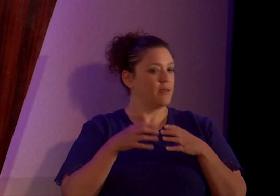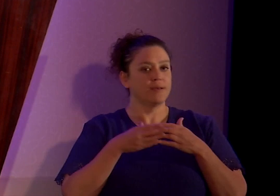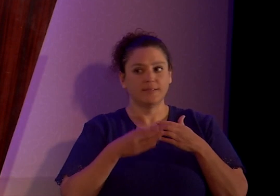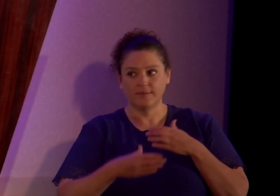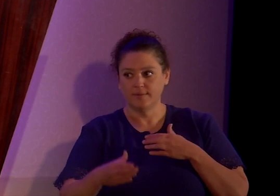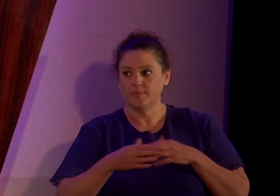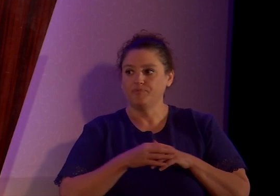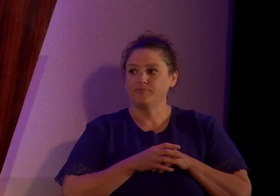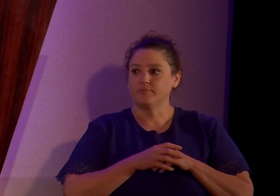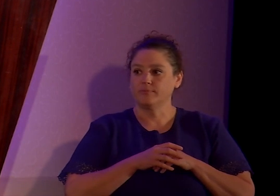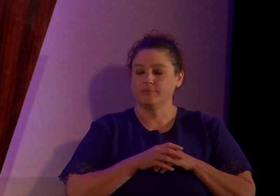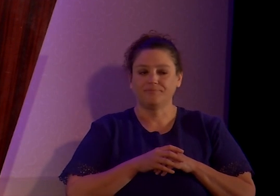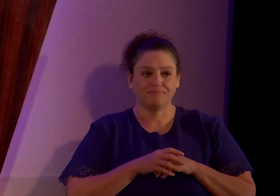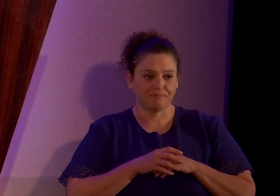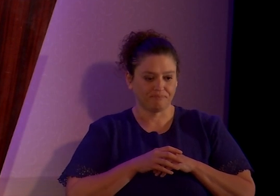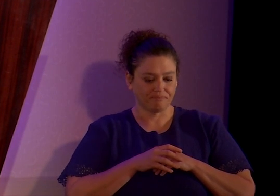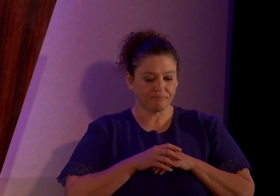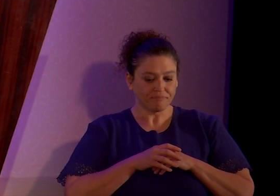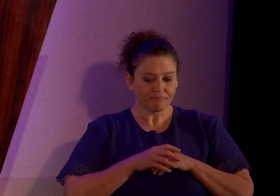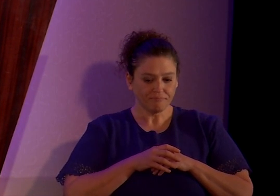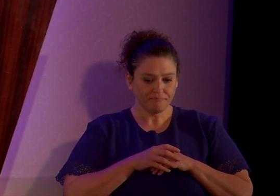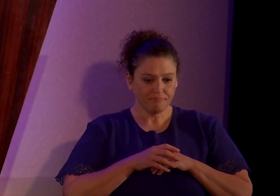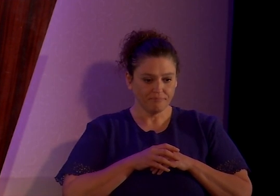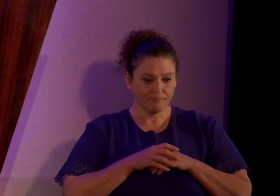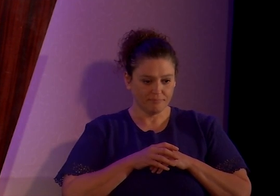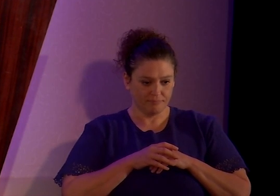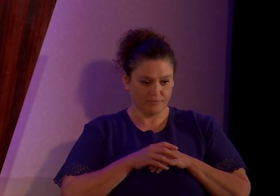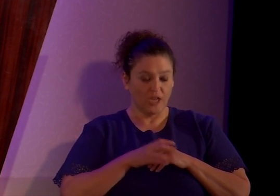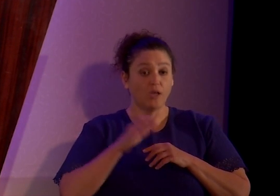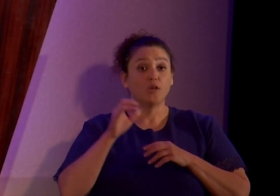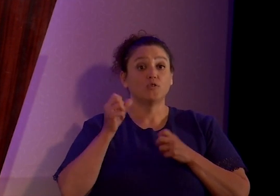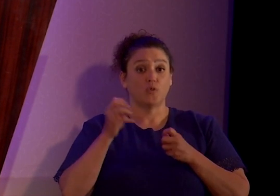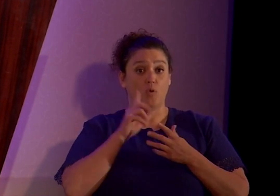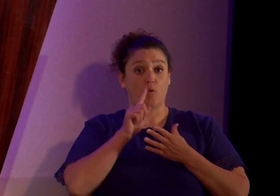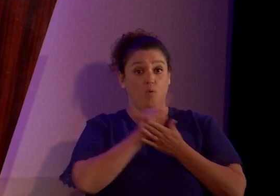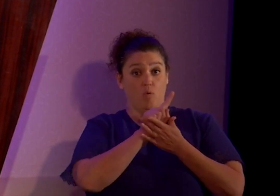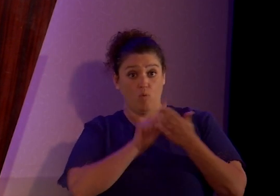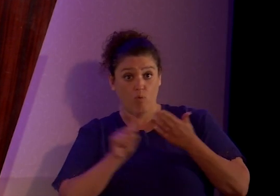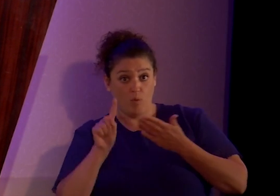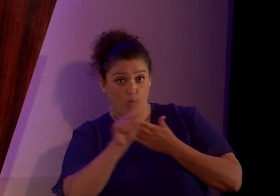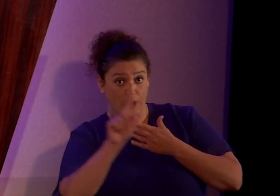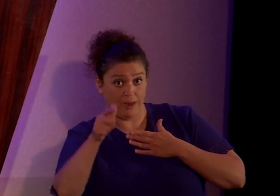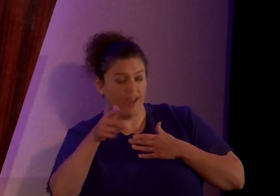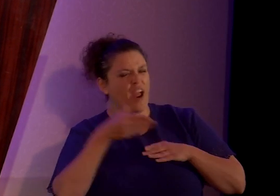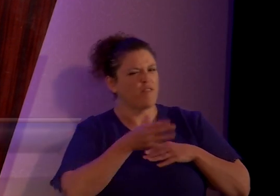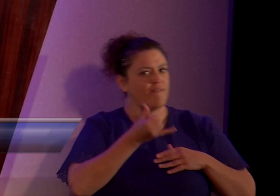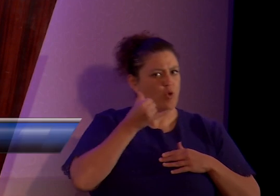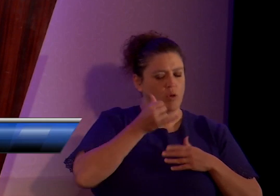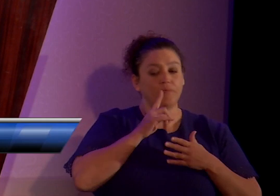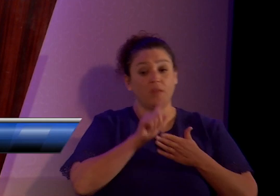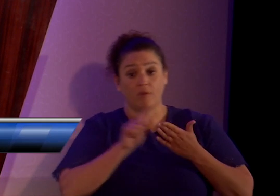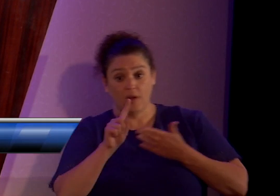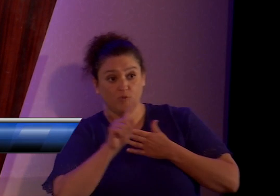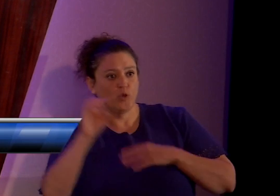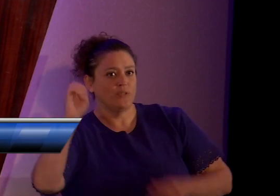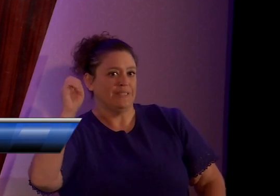next weekend after Grandot had called me on that Thursday night was Easter